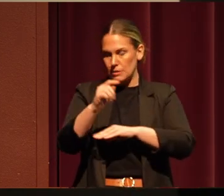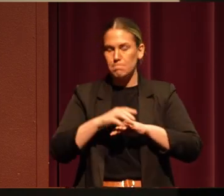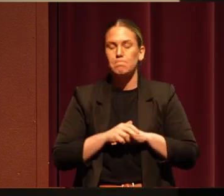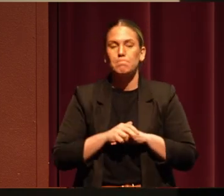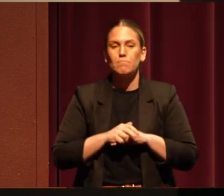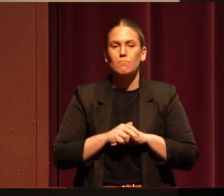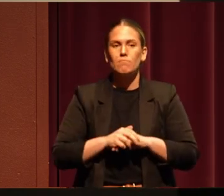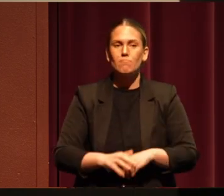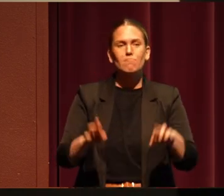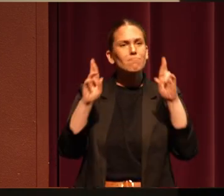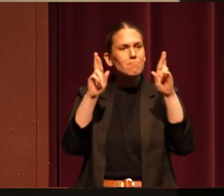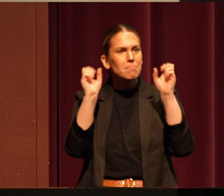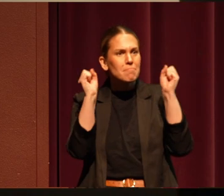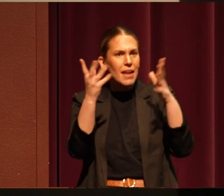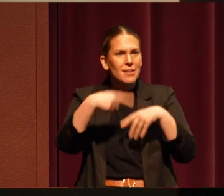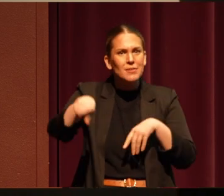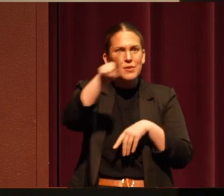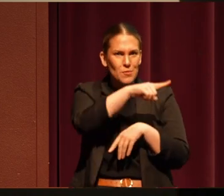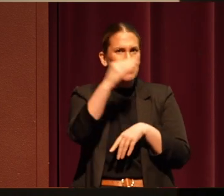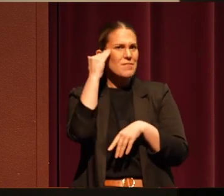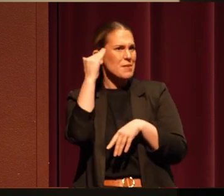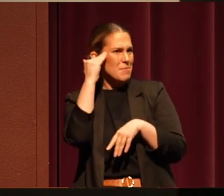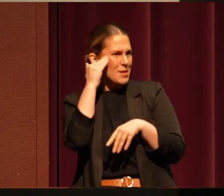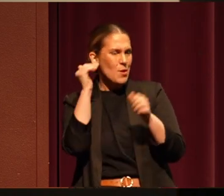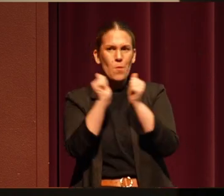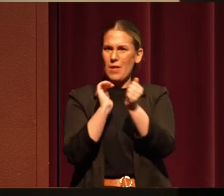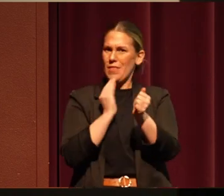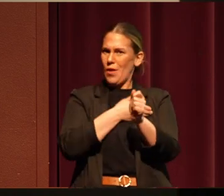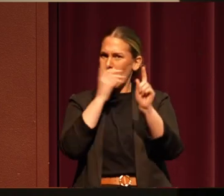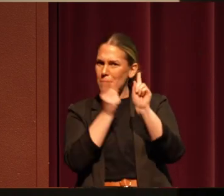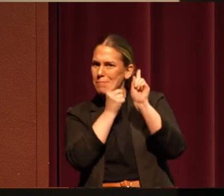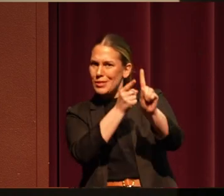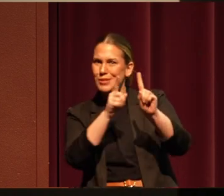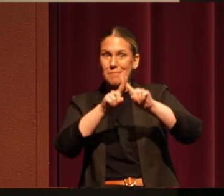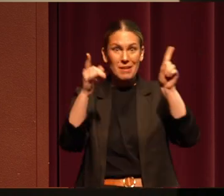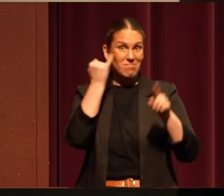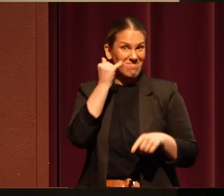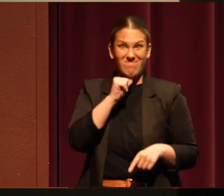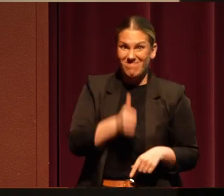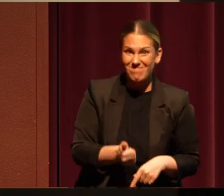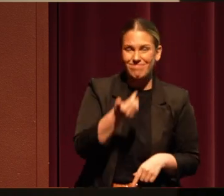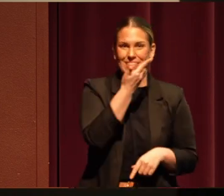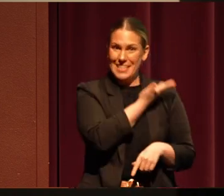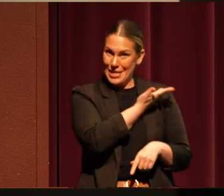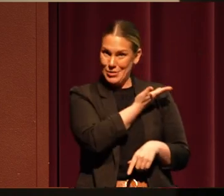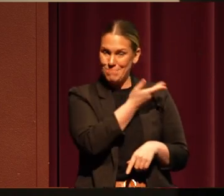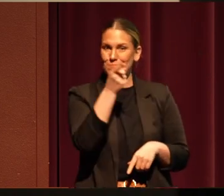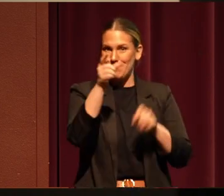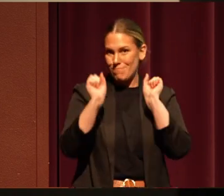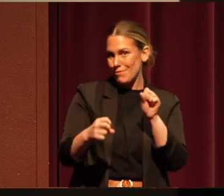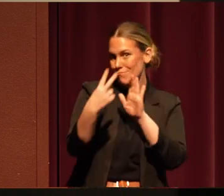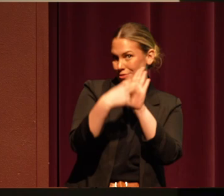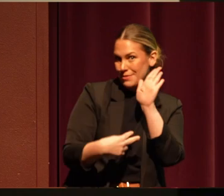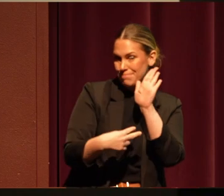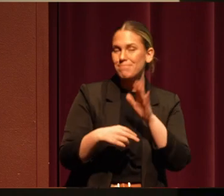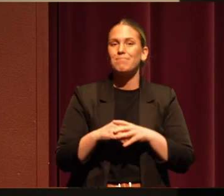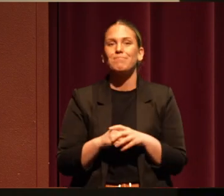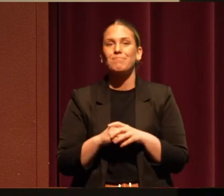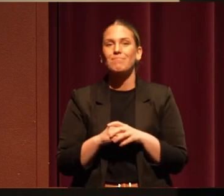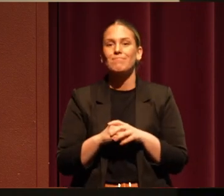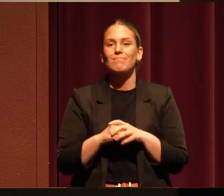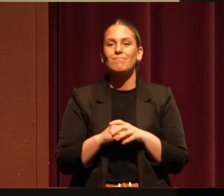I hope lots of you in this room are familiar with our mission, but if not, it's here for you to read and